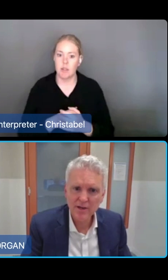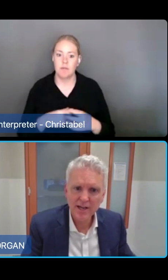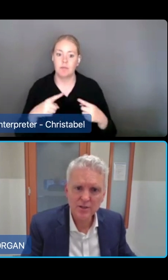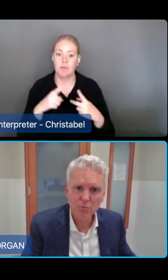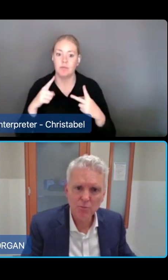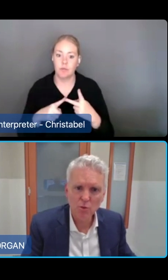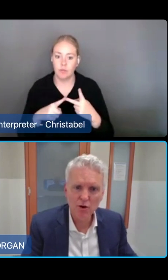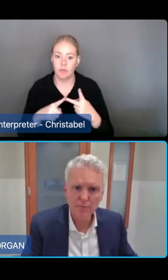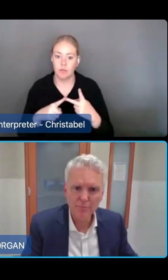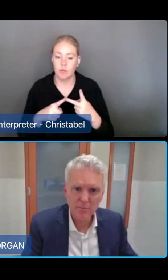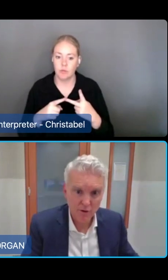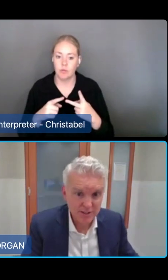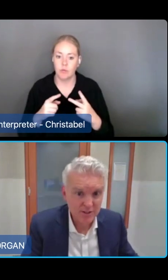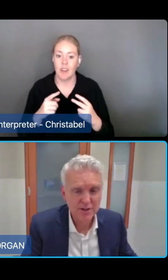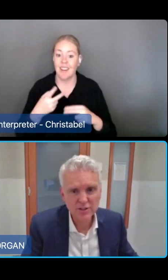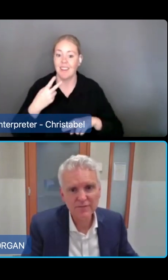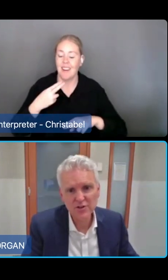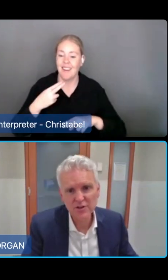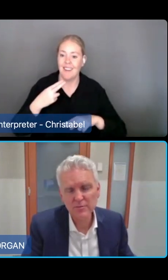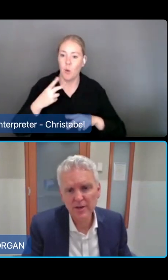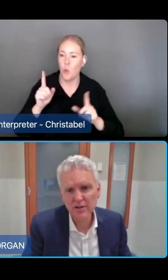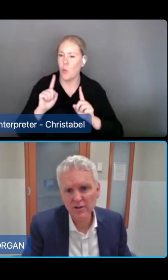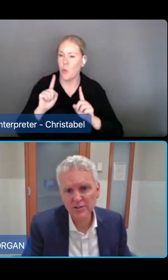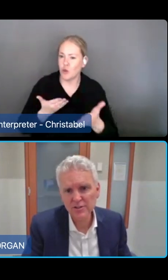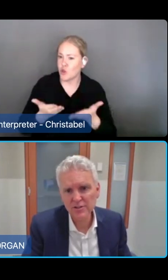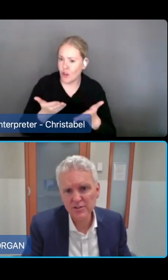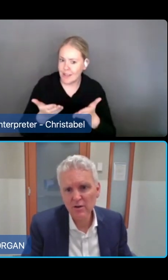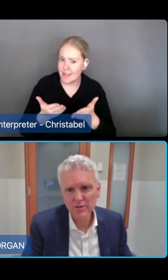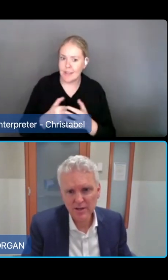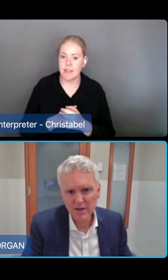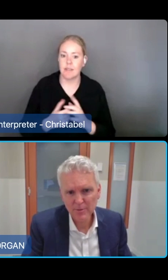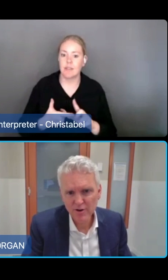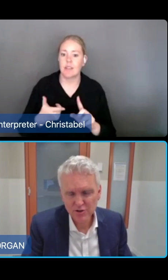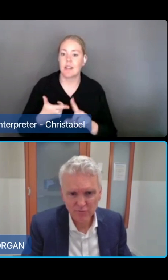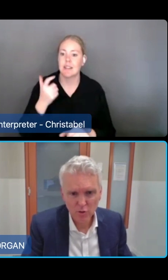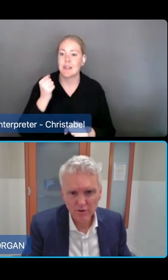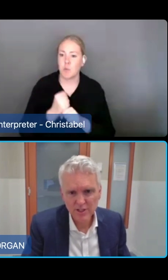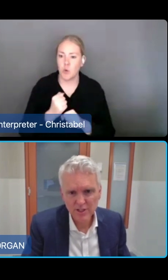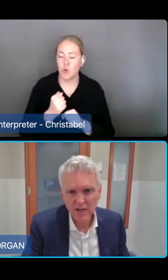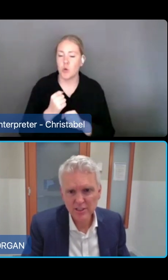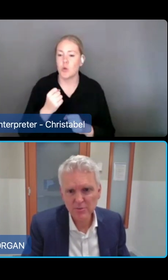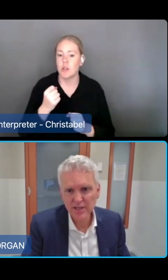would then be that support at home prices are not sufficient to meet costs with some demonstration of organisational expertise.